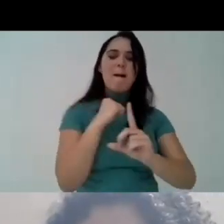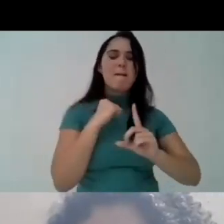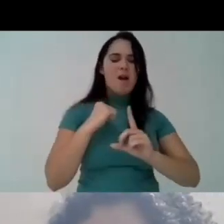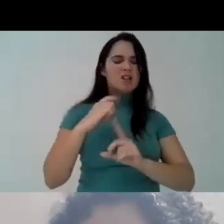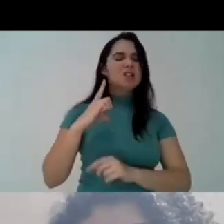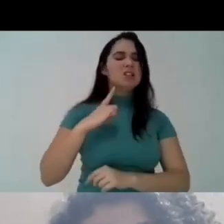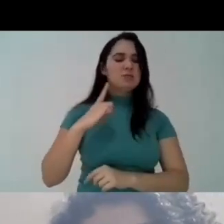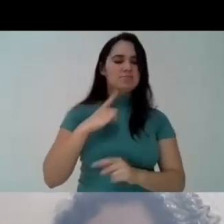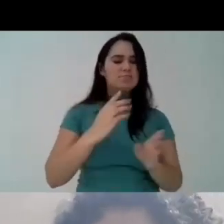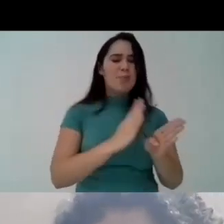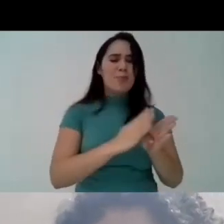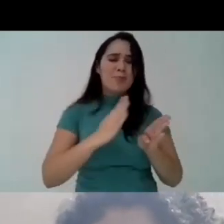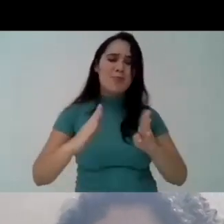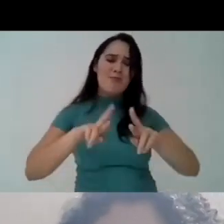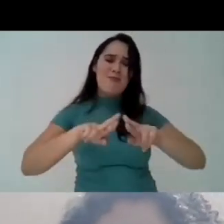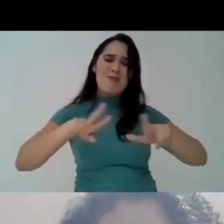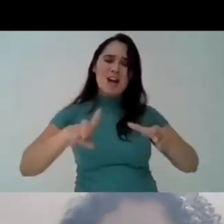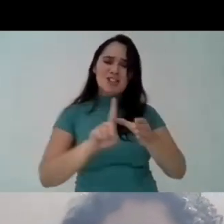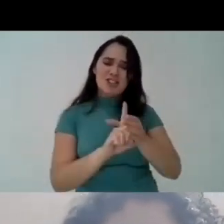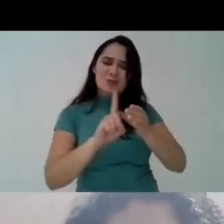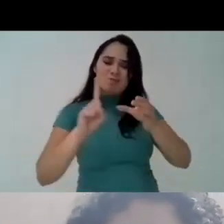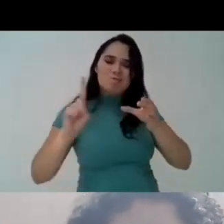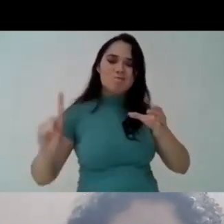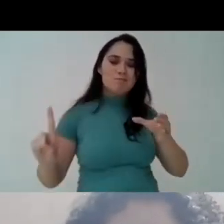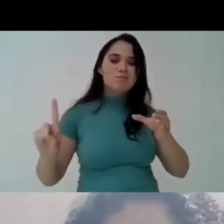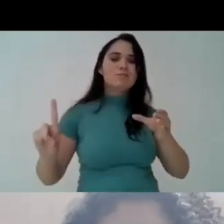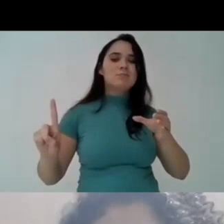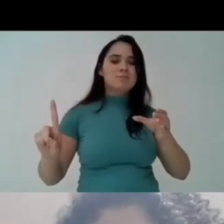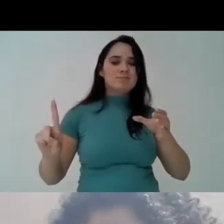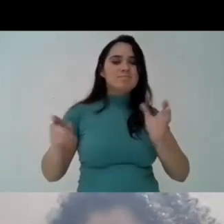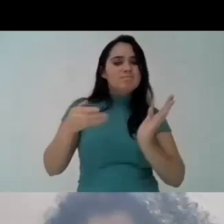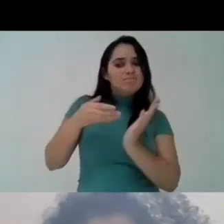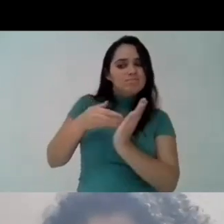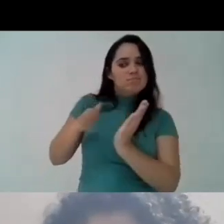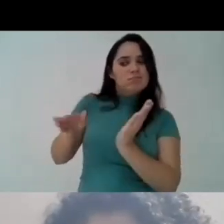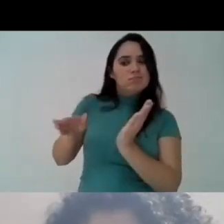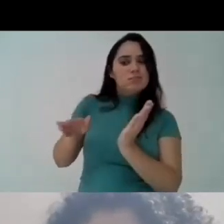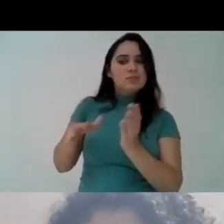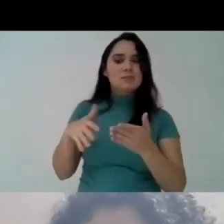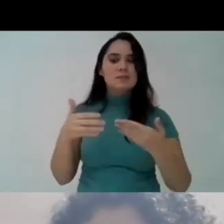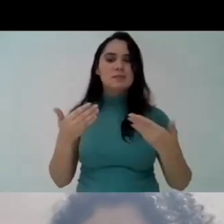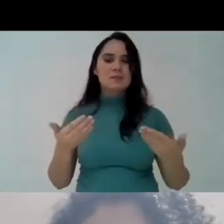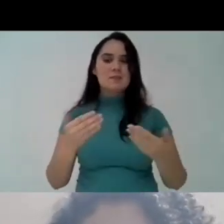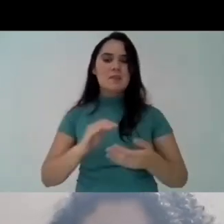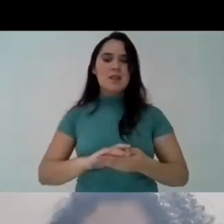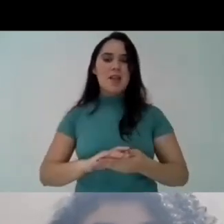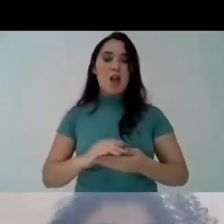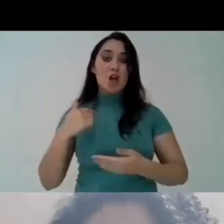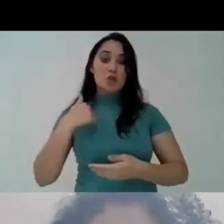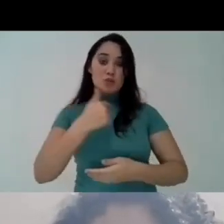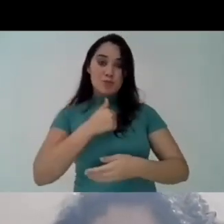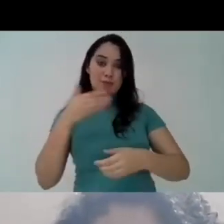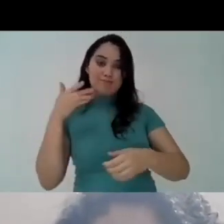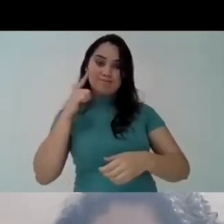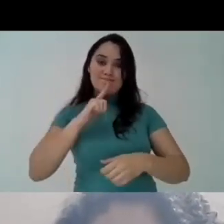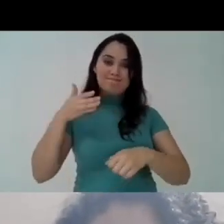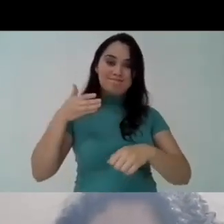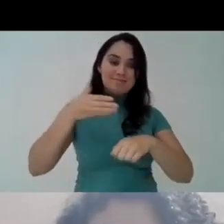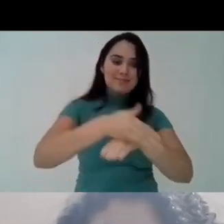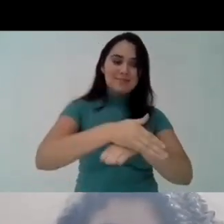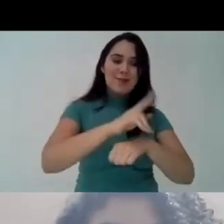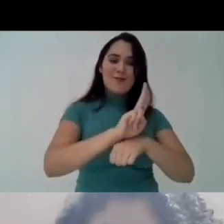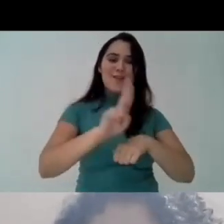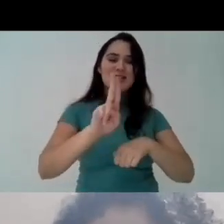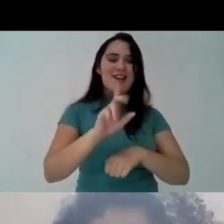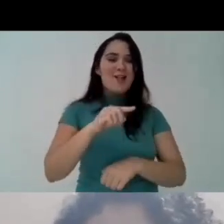genocide and that we had a exclusionary process throughout our lives and bringing these